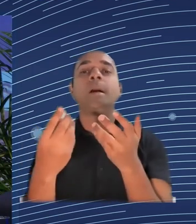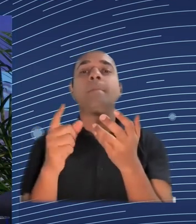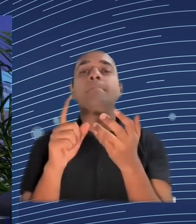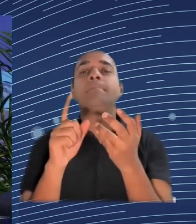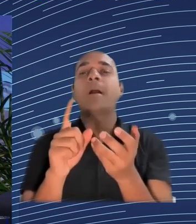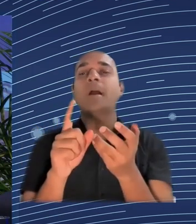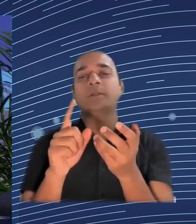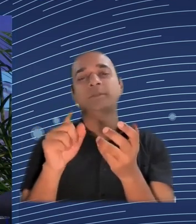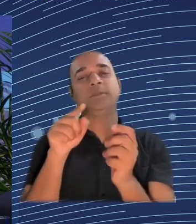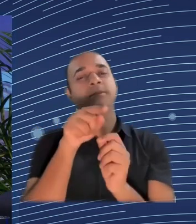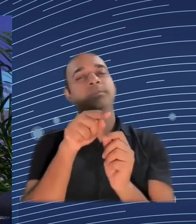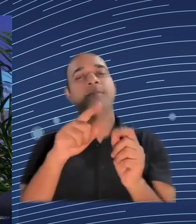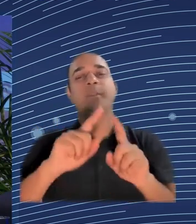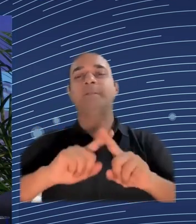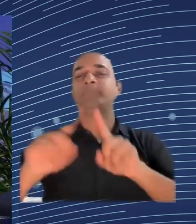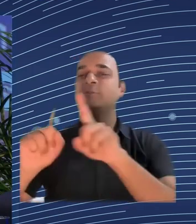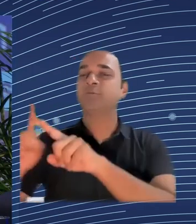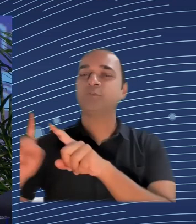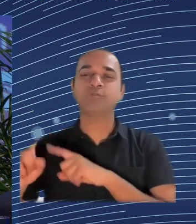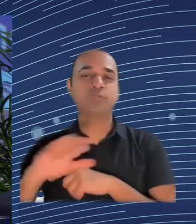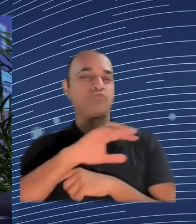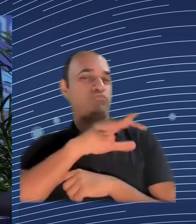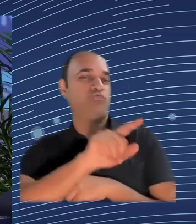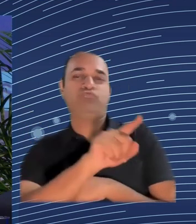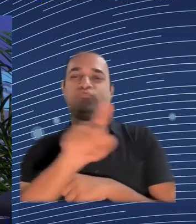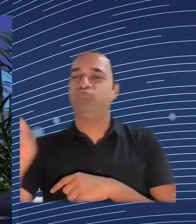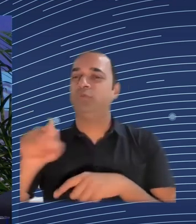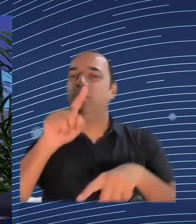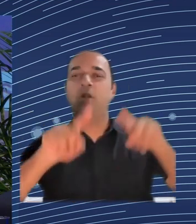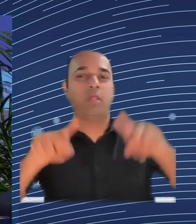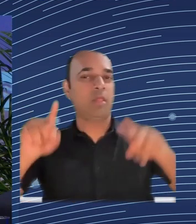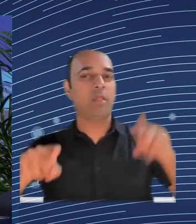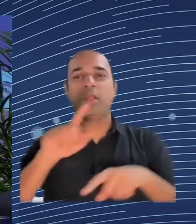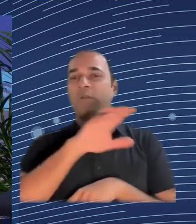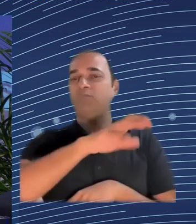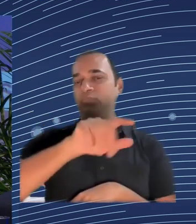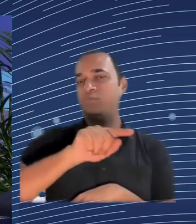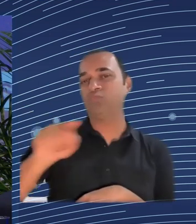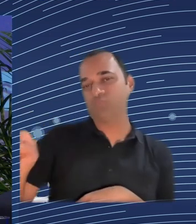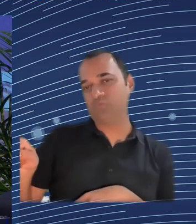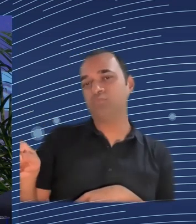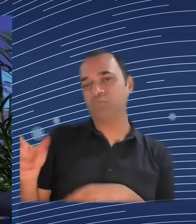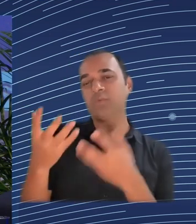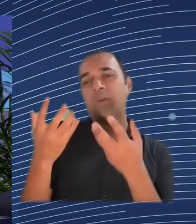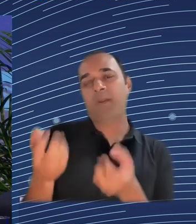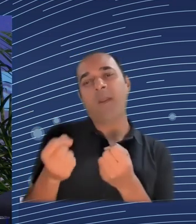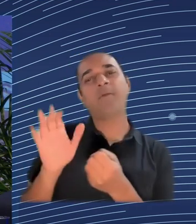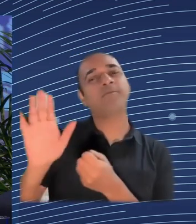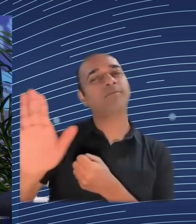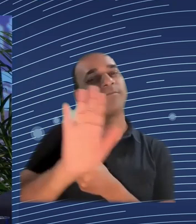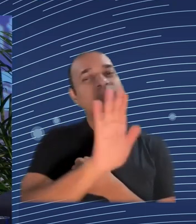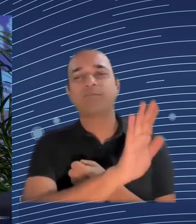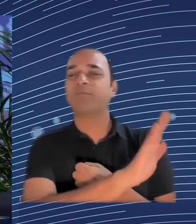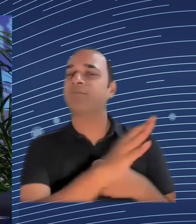of the conference, of the digital inclusion. For us, it's a very important topic. We are talking about the digital